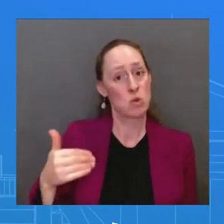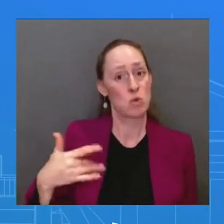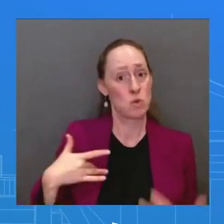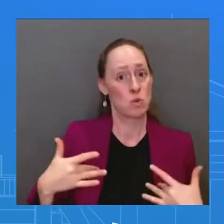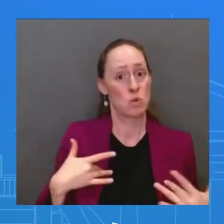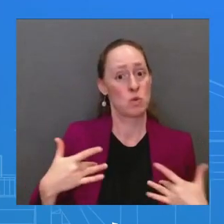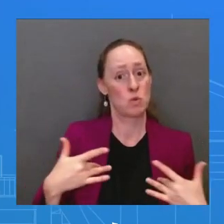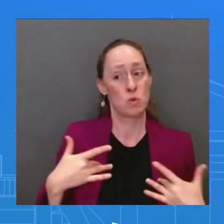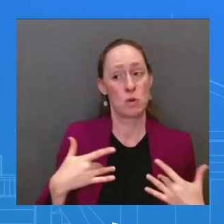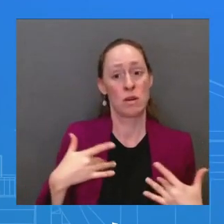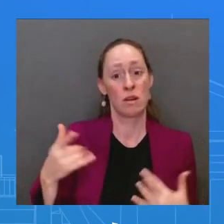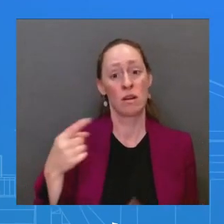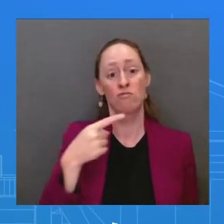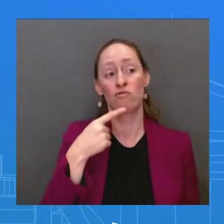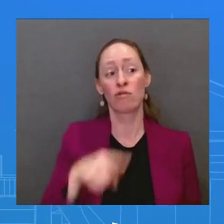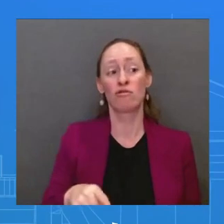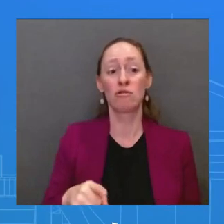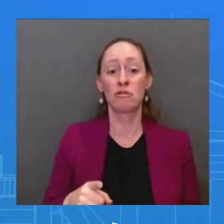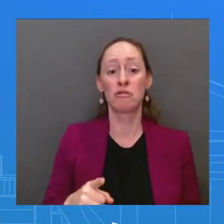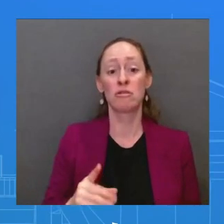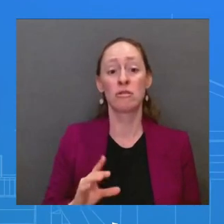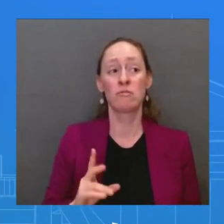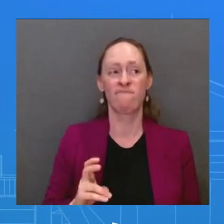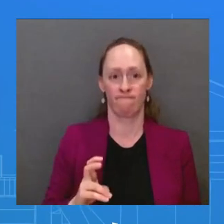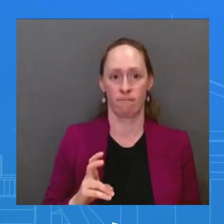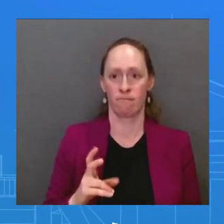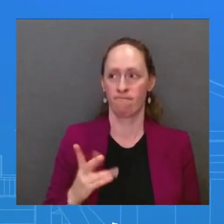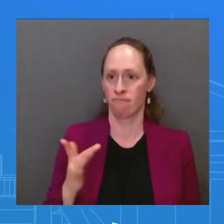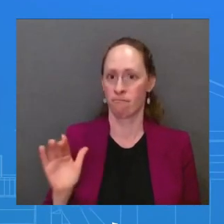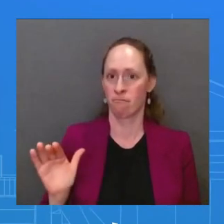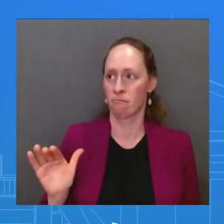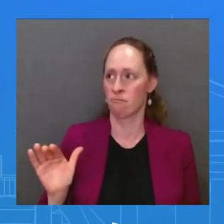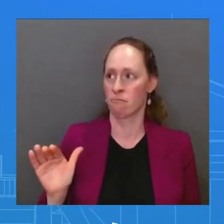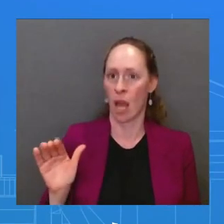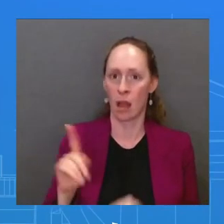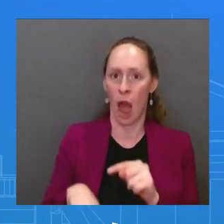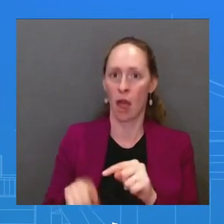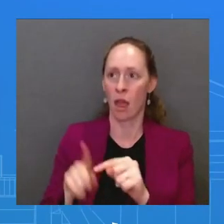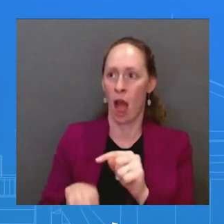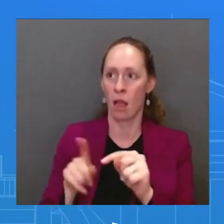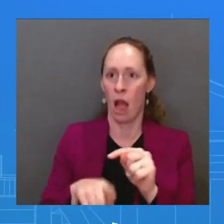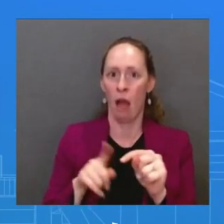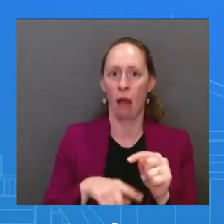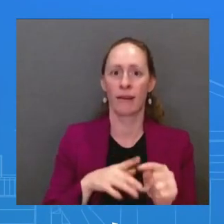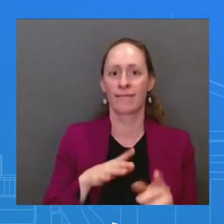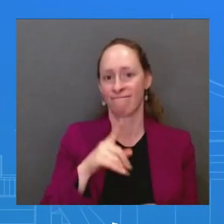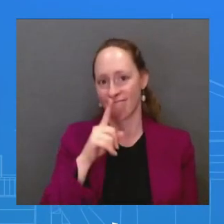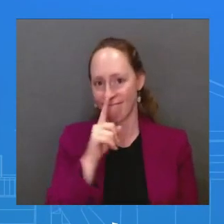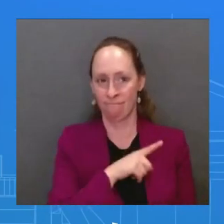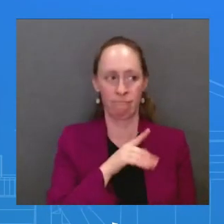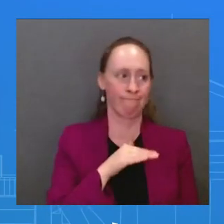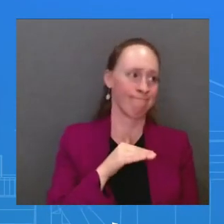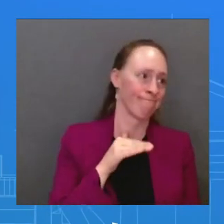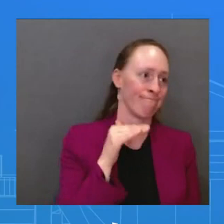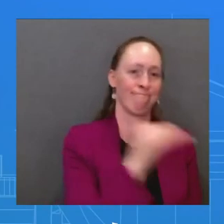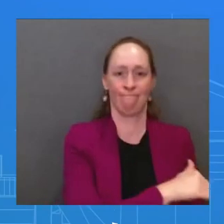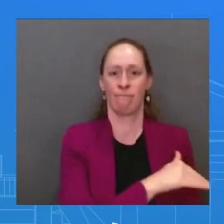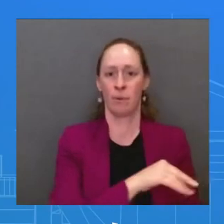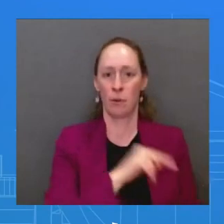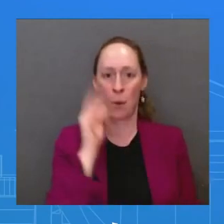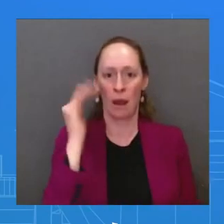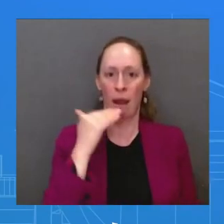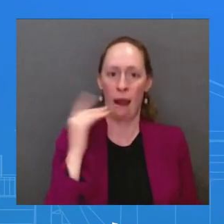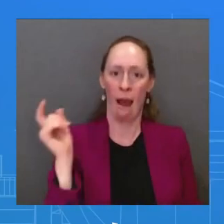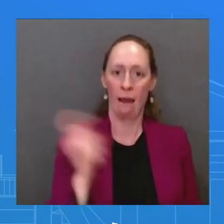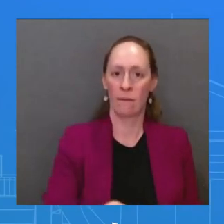like North Korea to seek to bolster its defense capacity in a war that it expected would be over in a week,